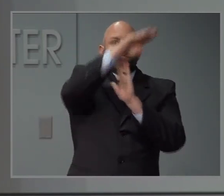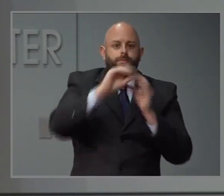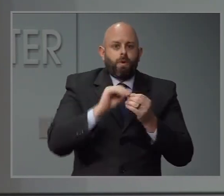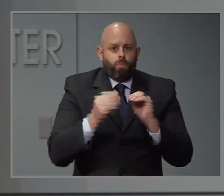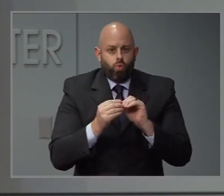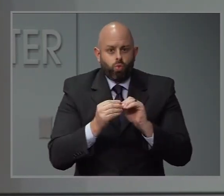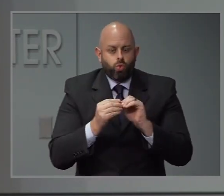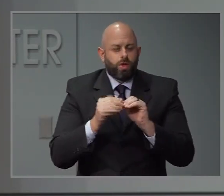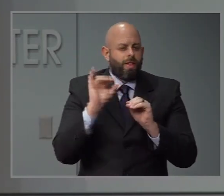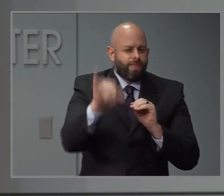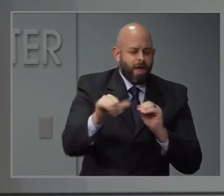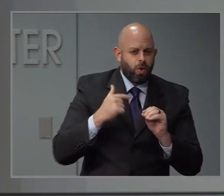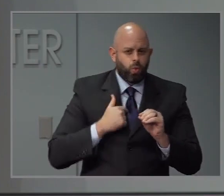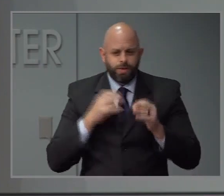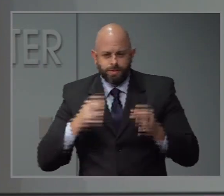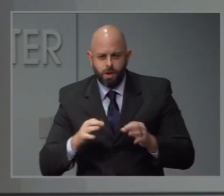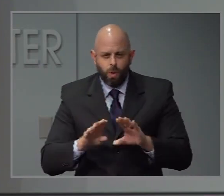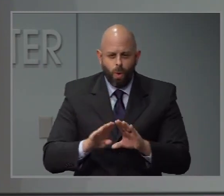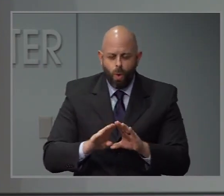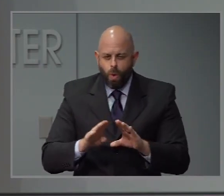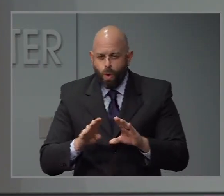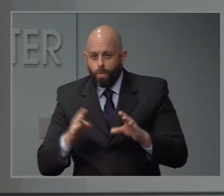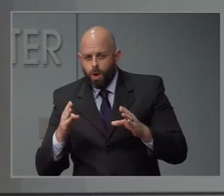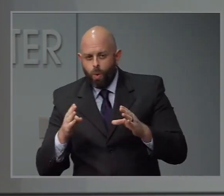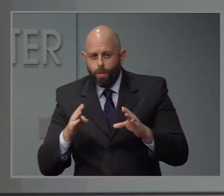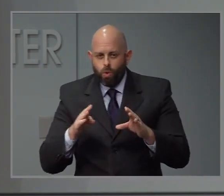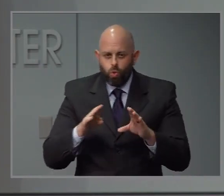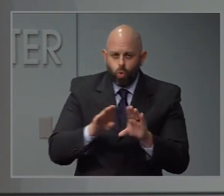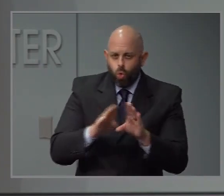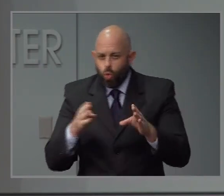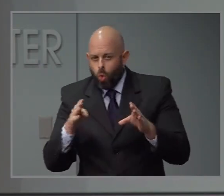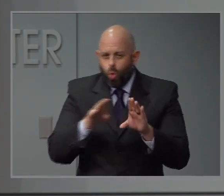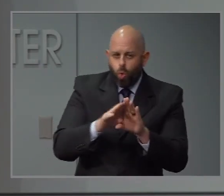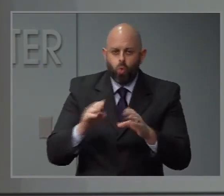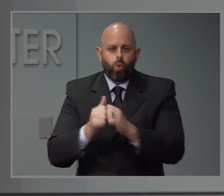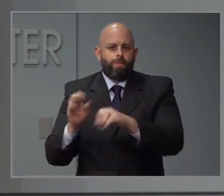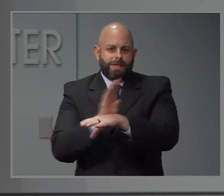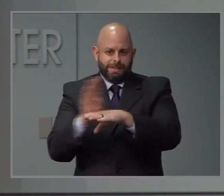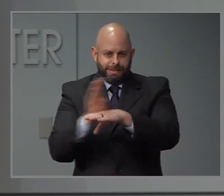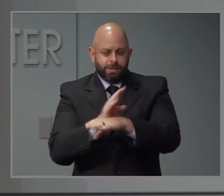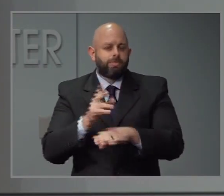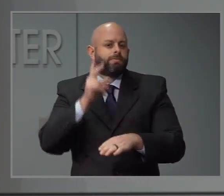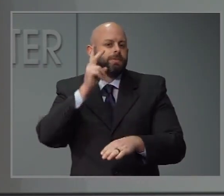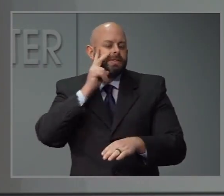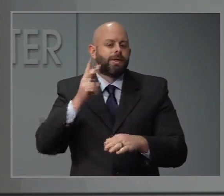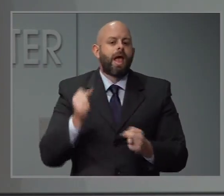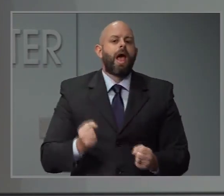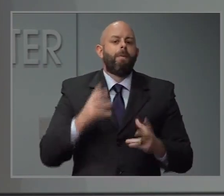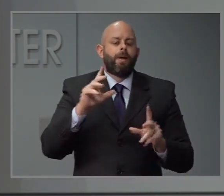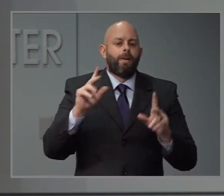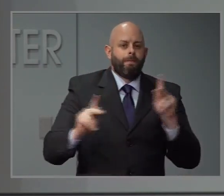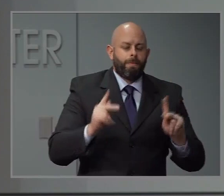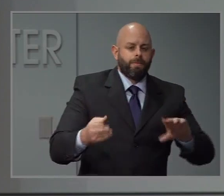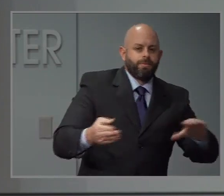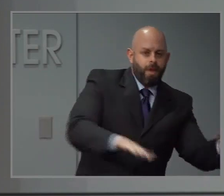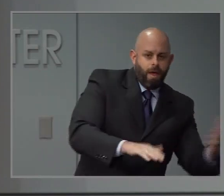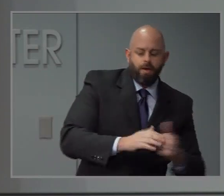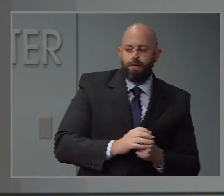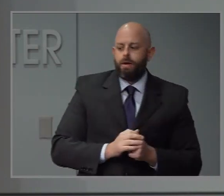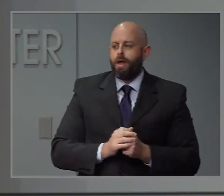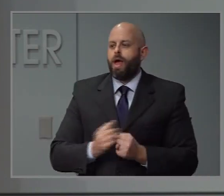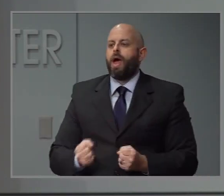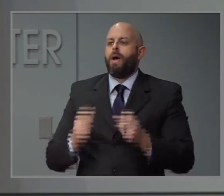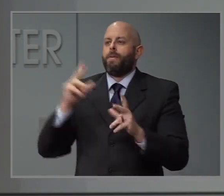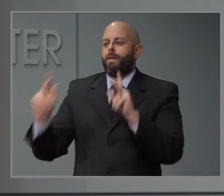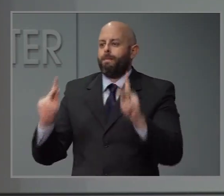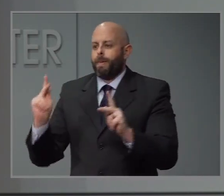like our case counts, our death rates, our hospitalization rates, our percent of positive tests to negative tests. All